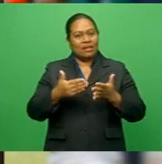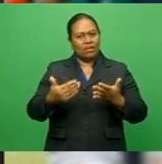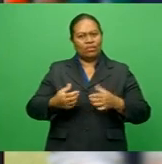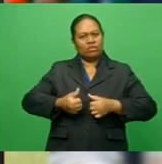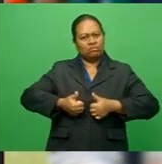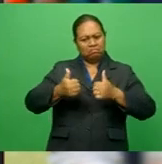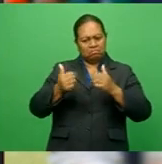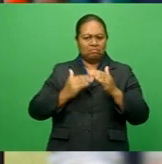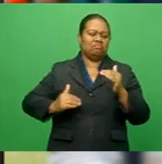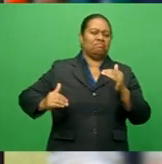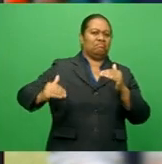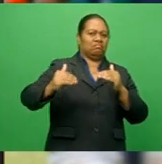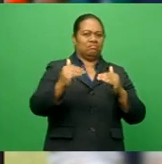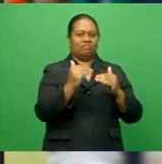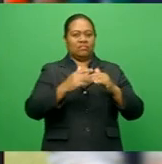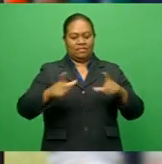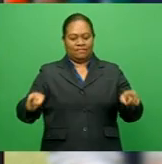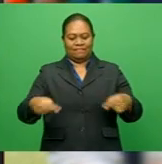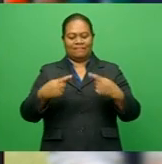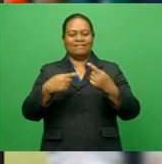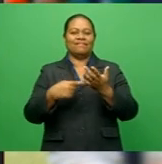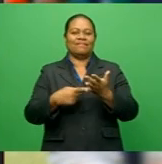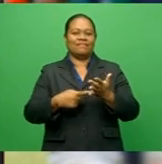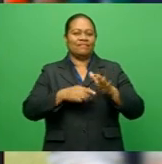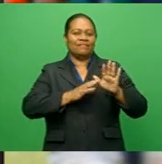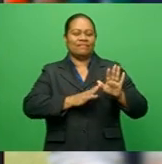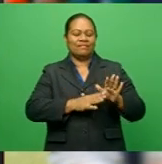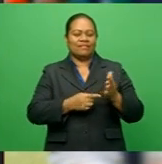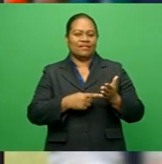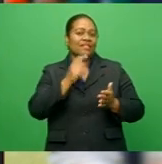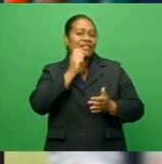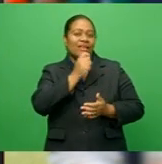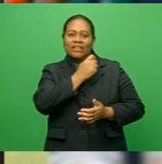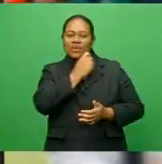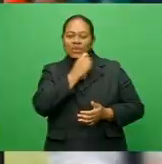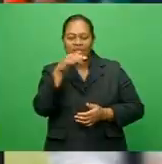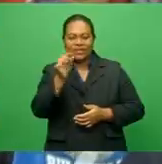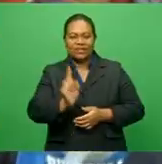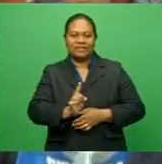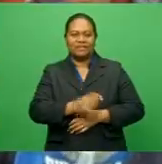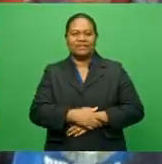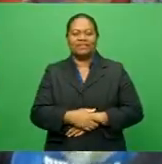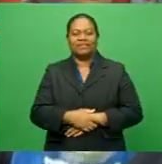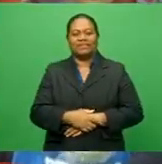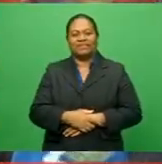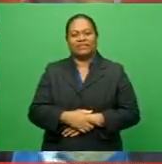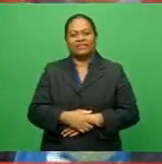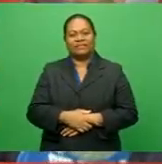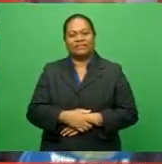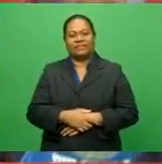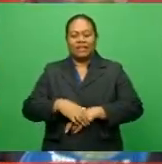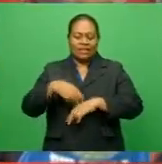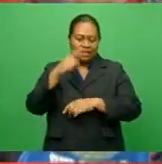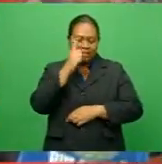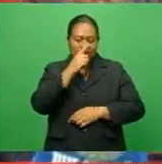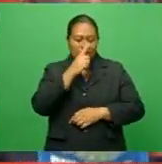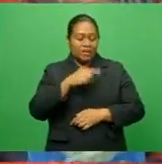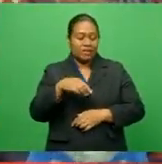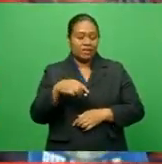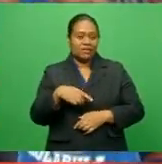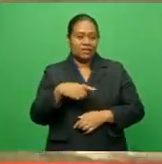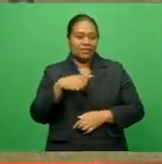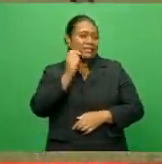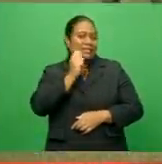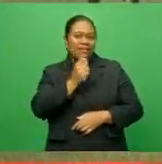elevated the level of competition in Taviuni today. Eleanor Turangeview has more. The people of Taviuni today witnessed